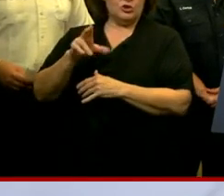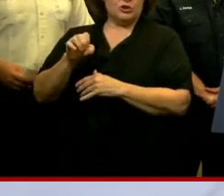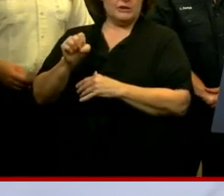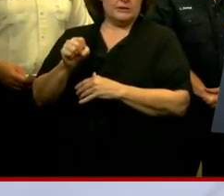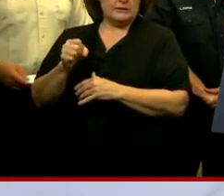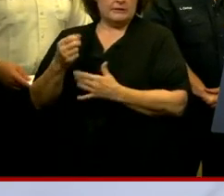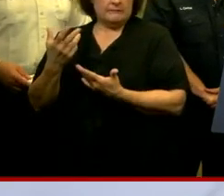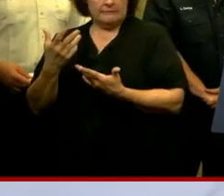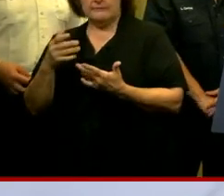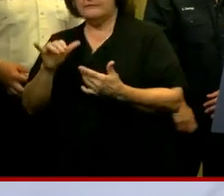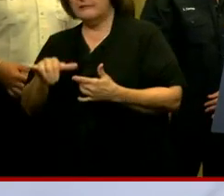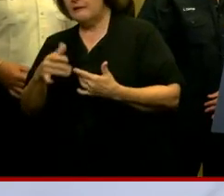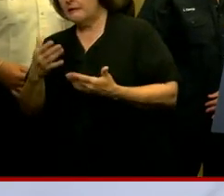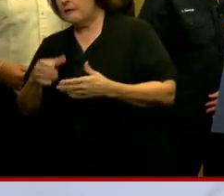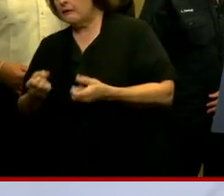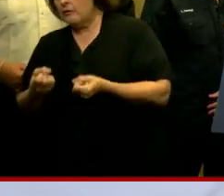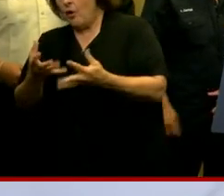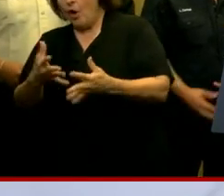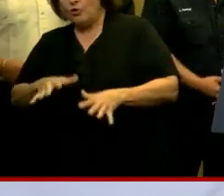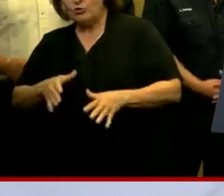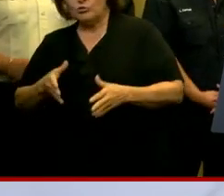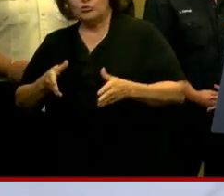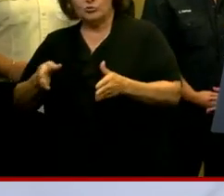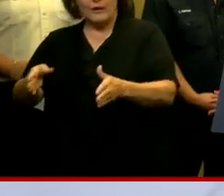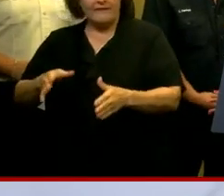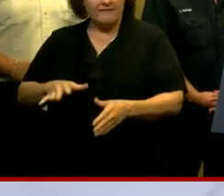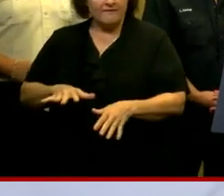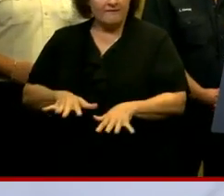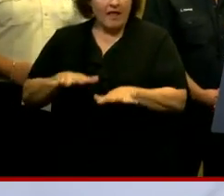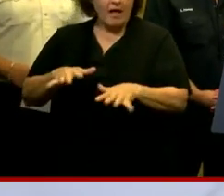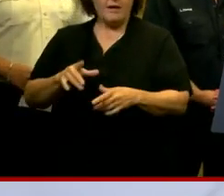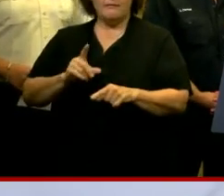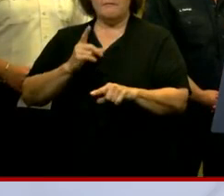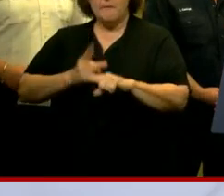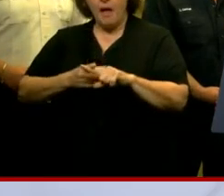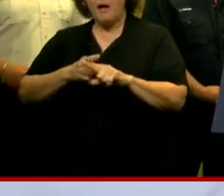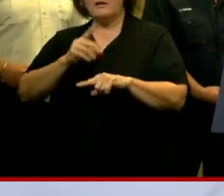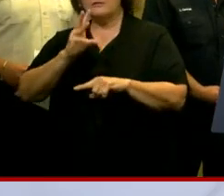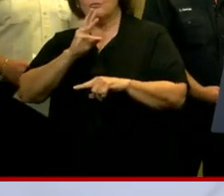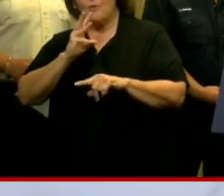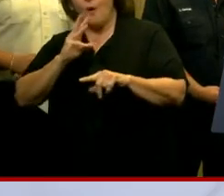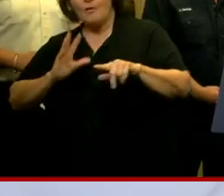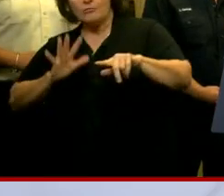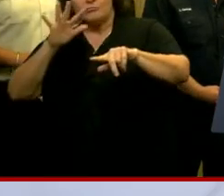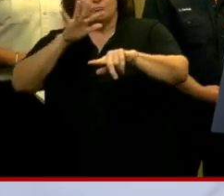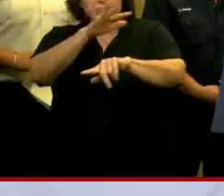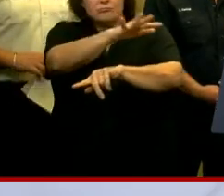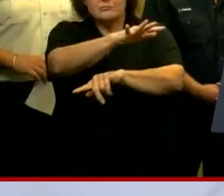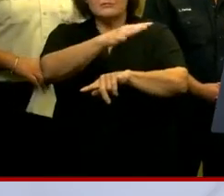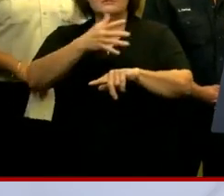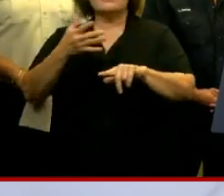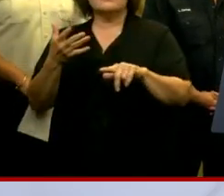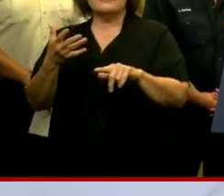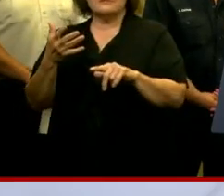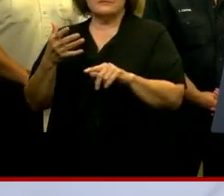could cause significant street flooding. And obviously our storm surge is a concern outside of our levee